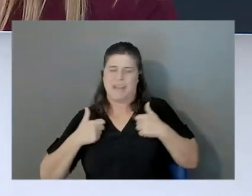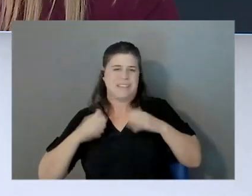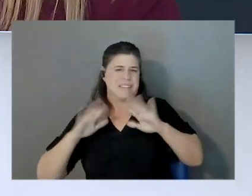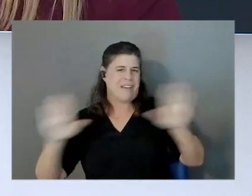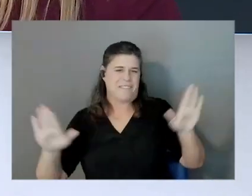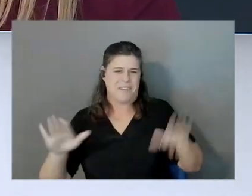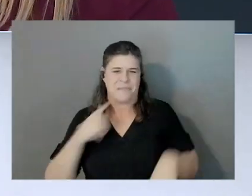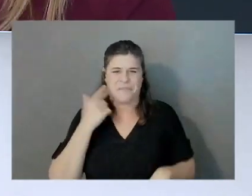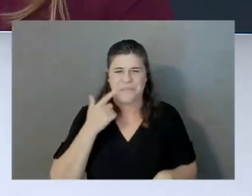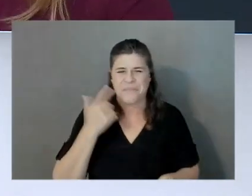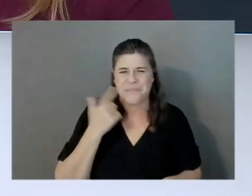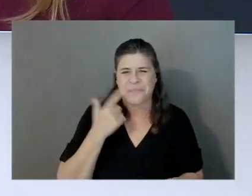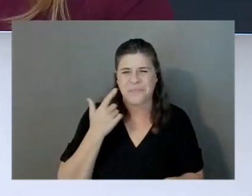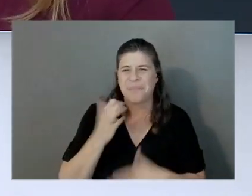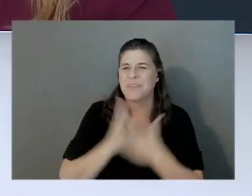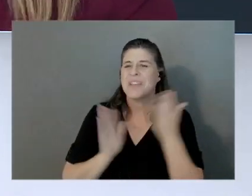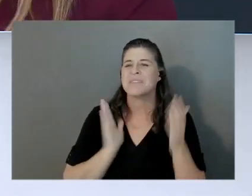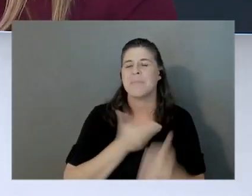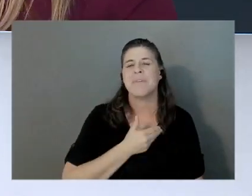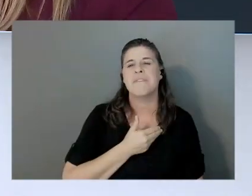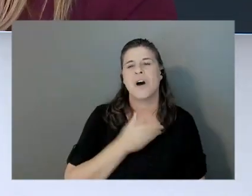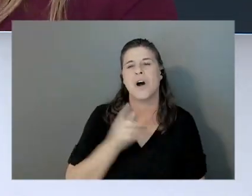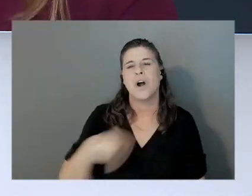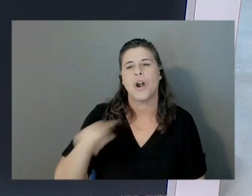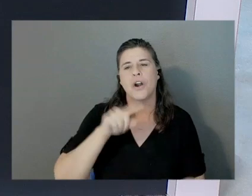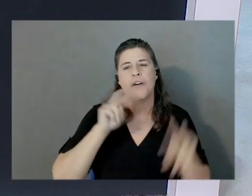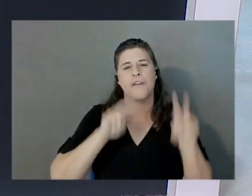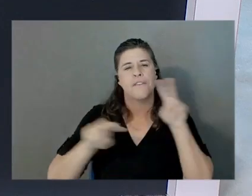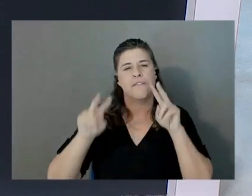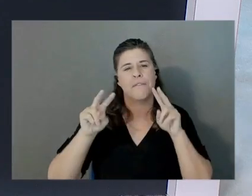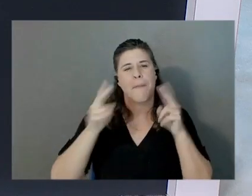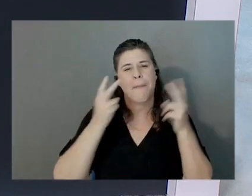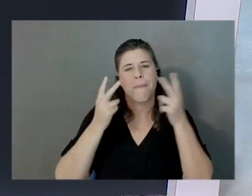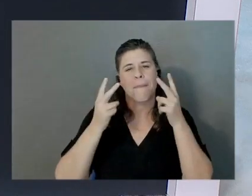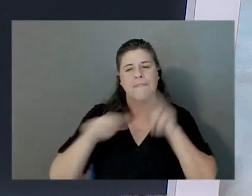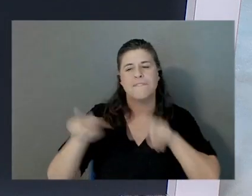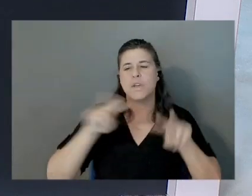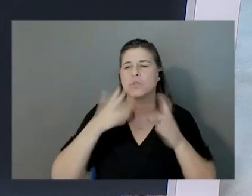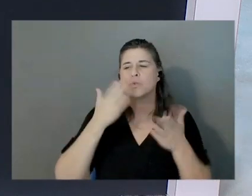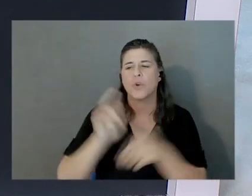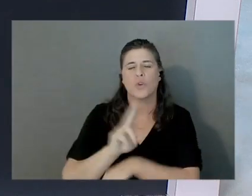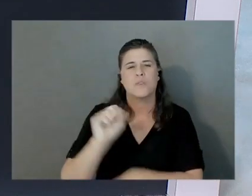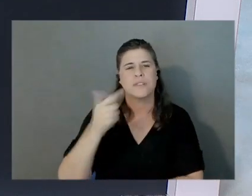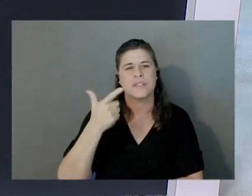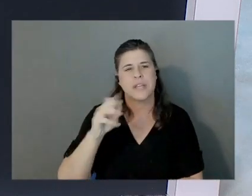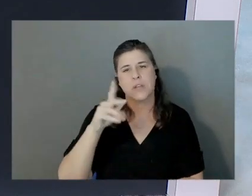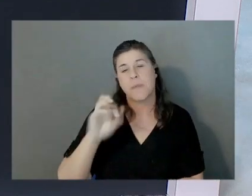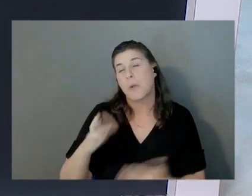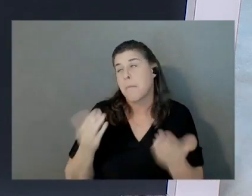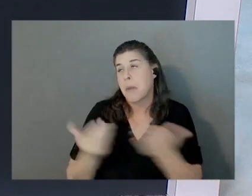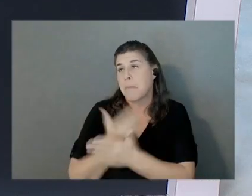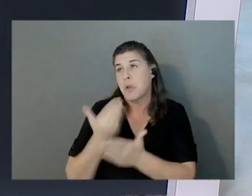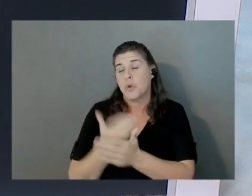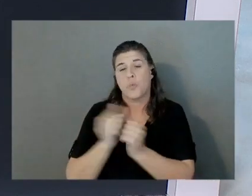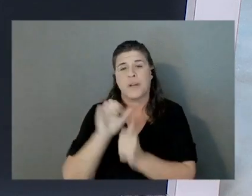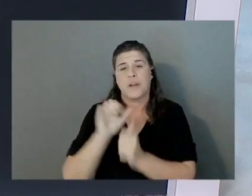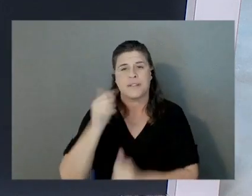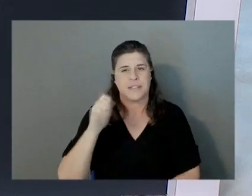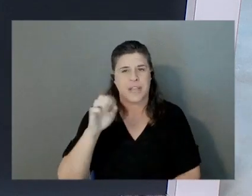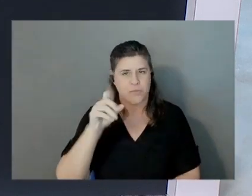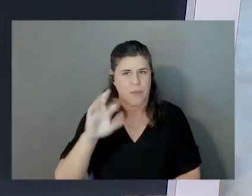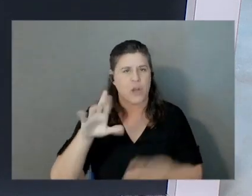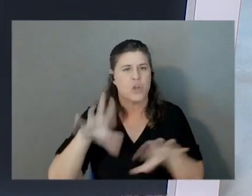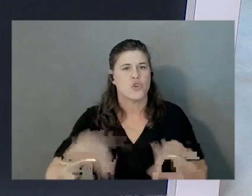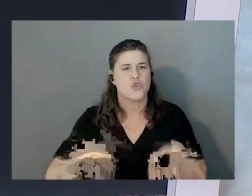So for some of our viewers who are probably using SageMaker or new to SageMaker, so you could host endpoints before,